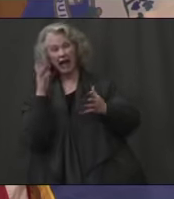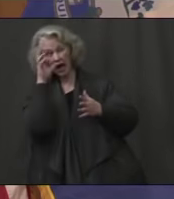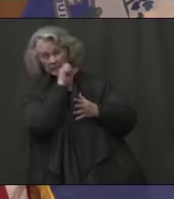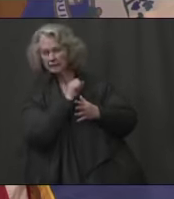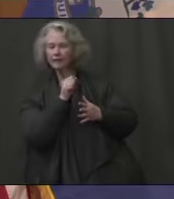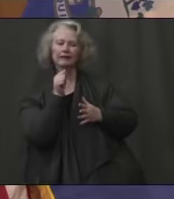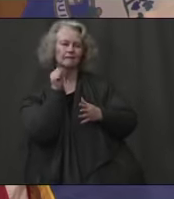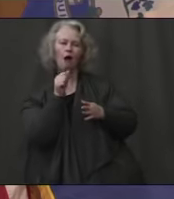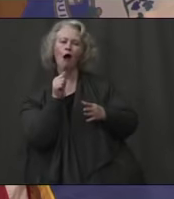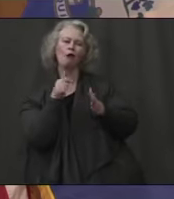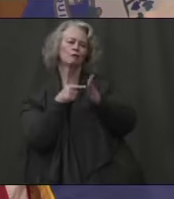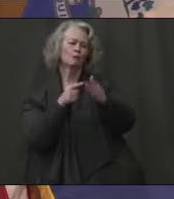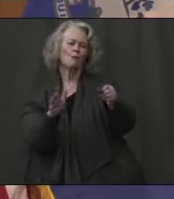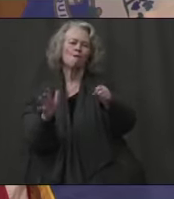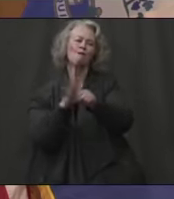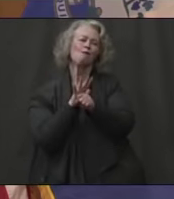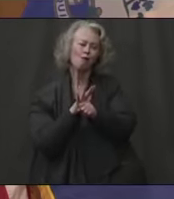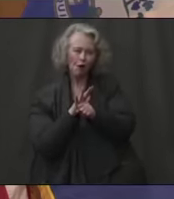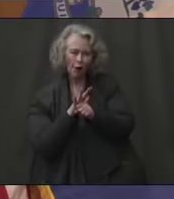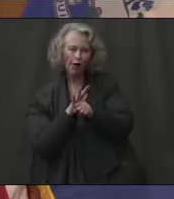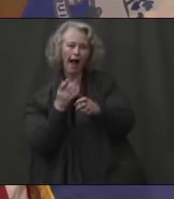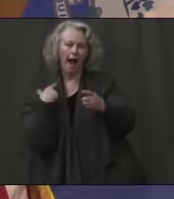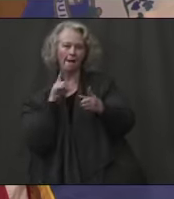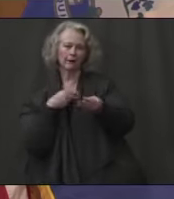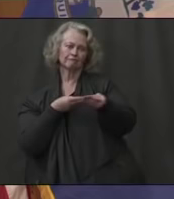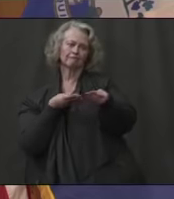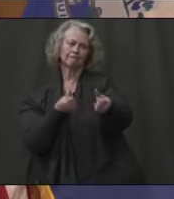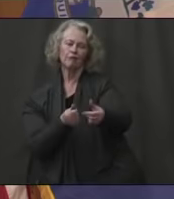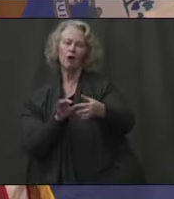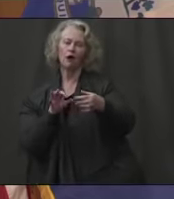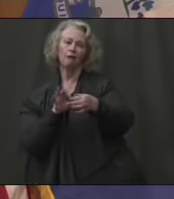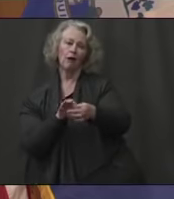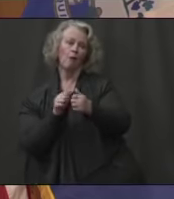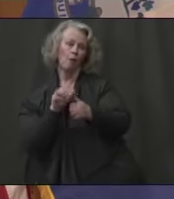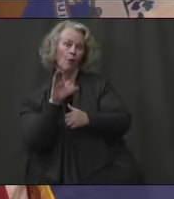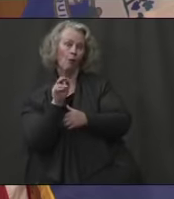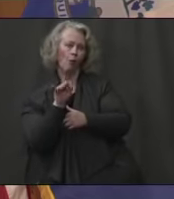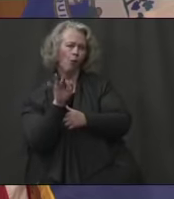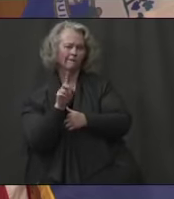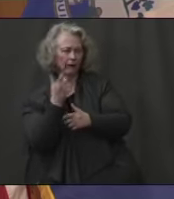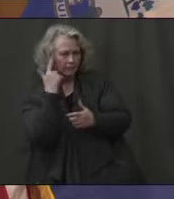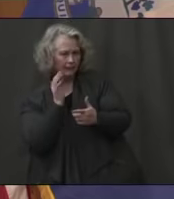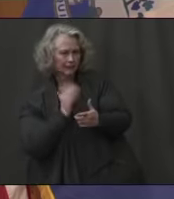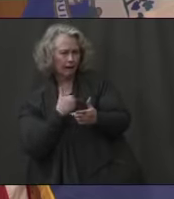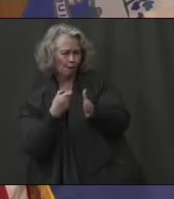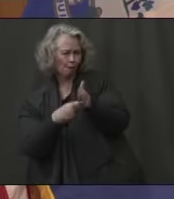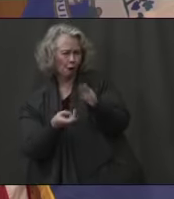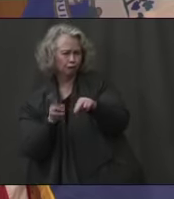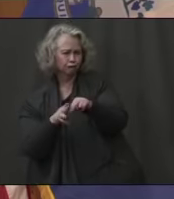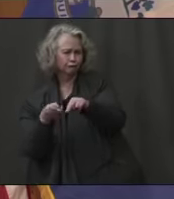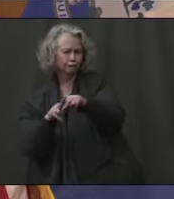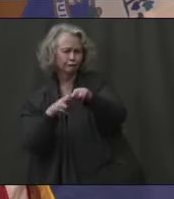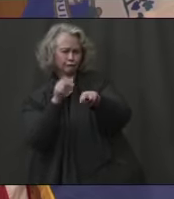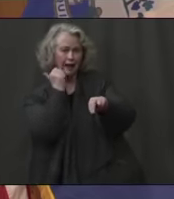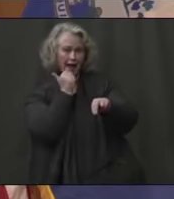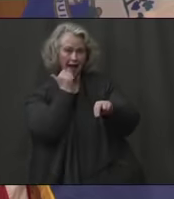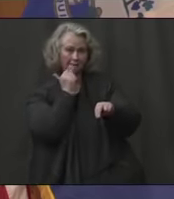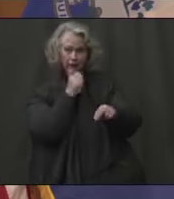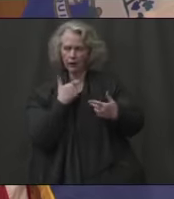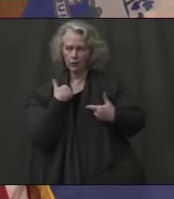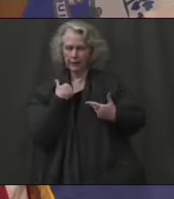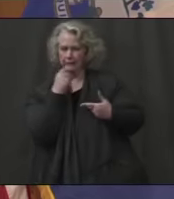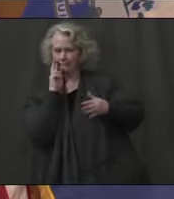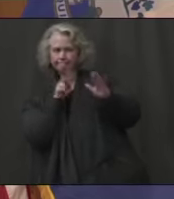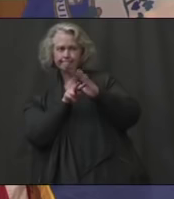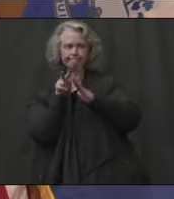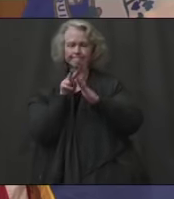that is increasing in each day as we determine what's necessary to protect and save lives here in the state of Connecticut.